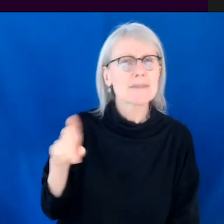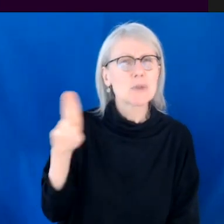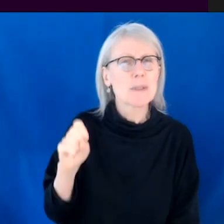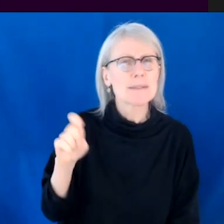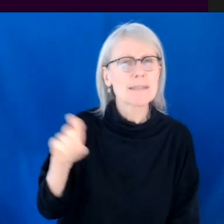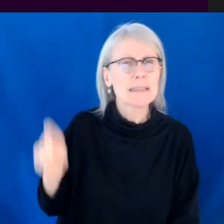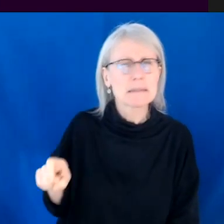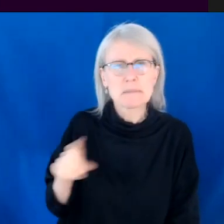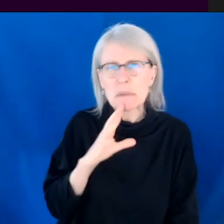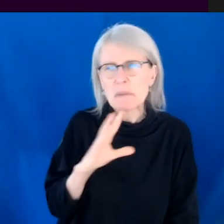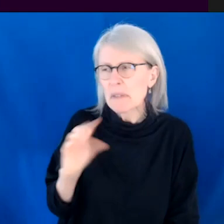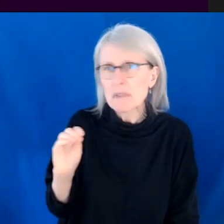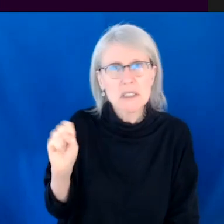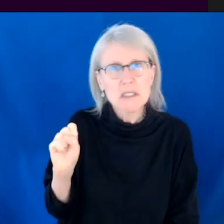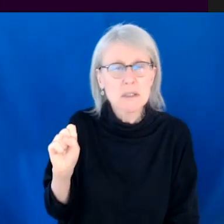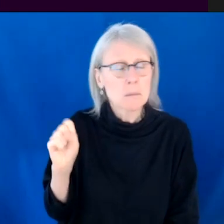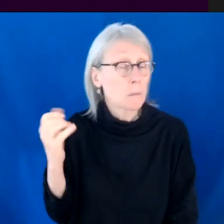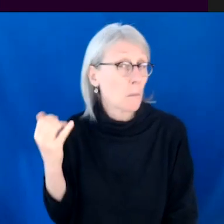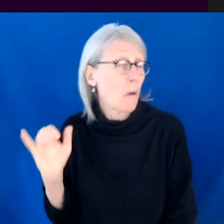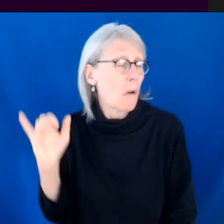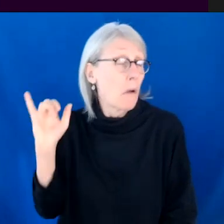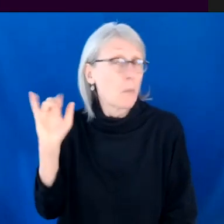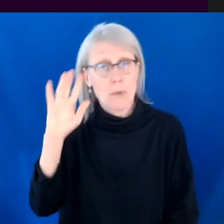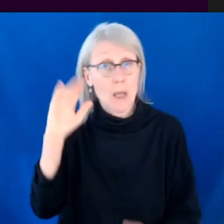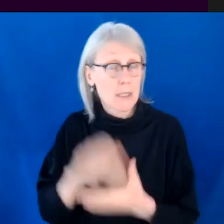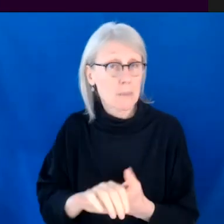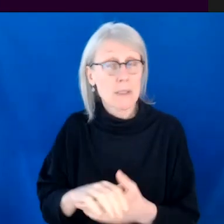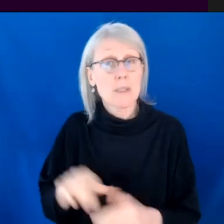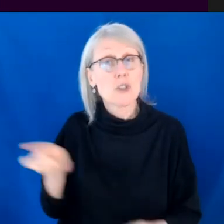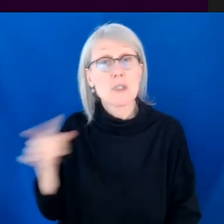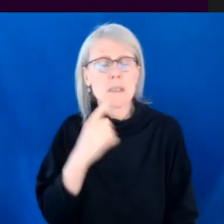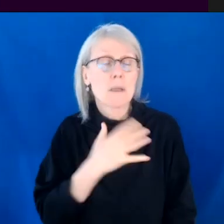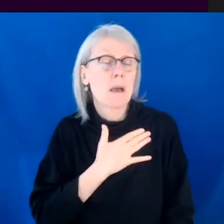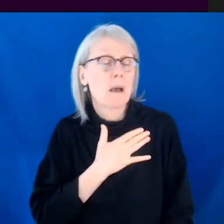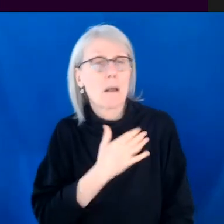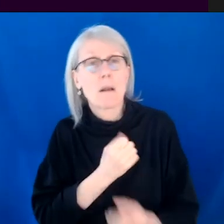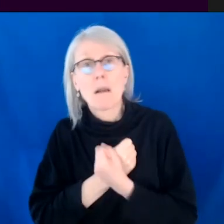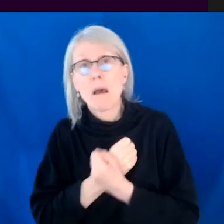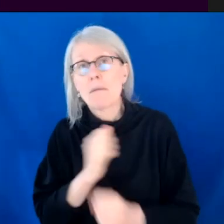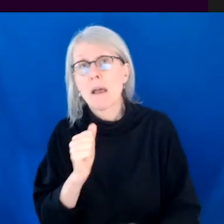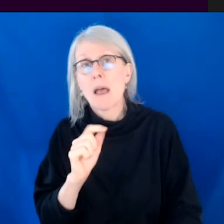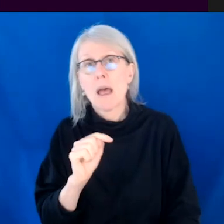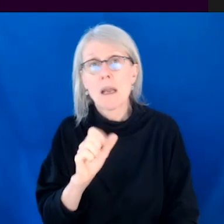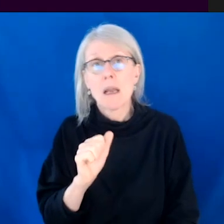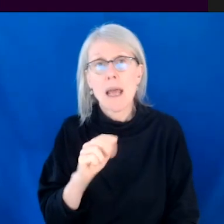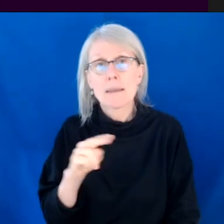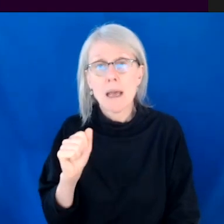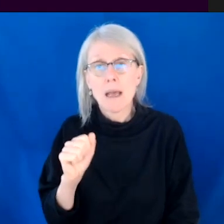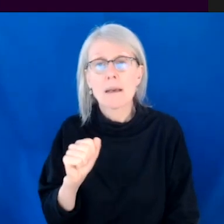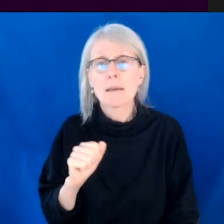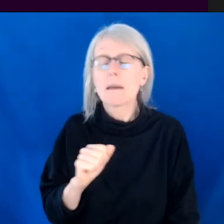maybe like in her fifties blonde with her husband. And then she was just like, I love Atlanta. I think it's so funny. So I'm like that anyways,